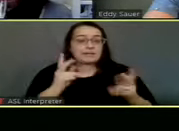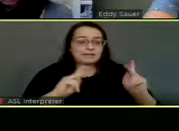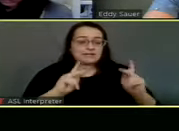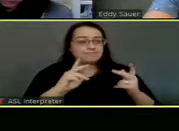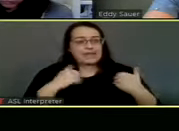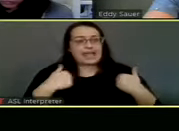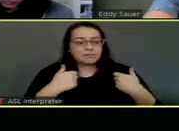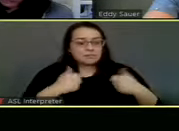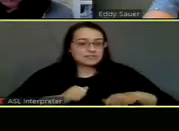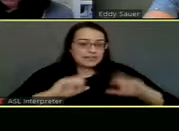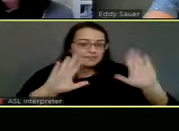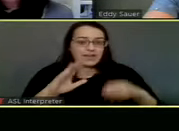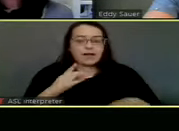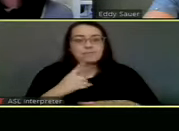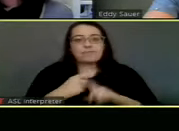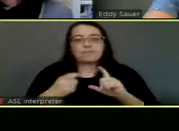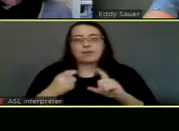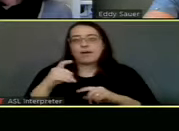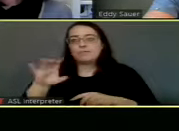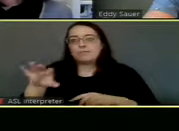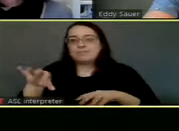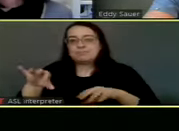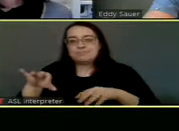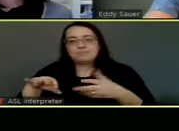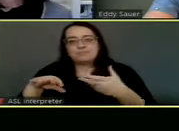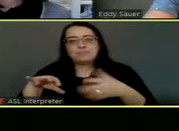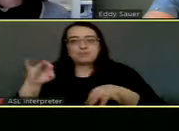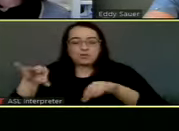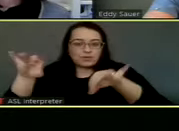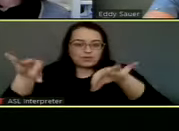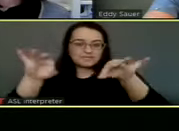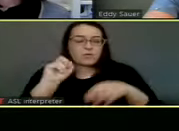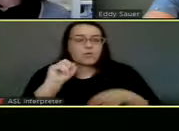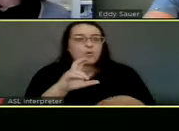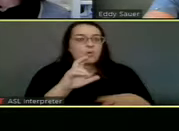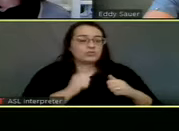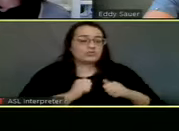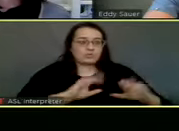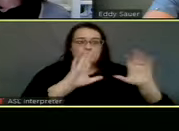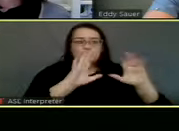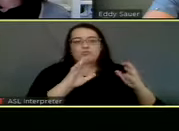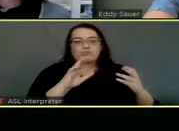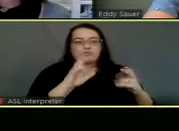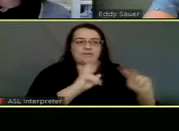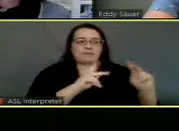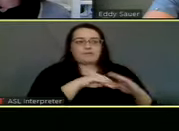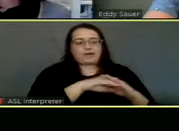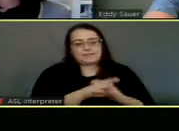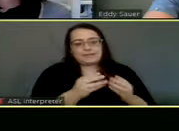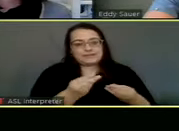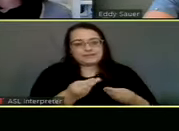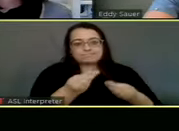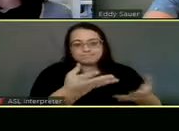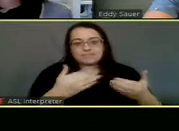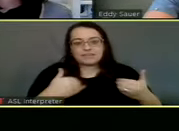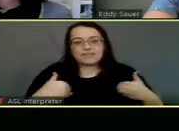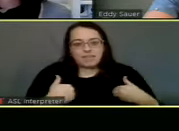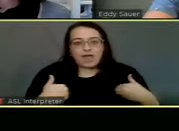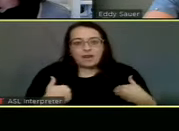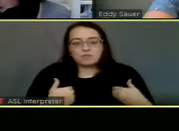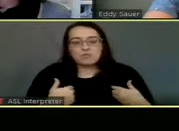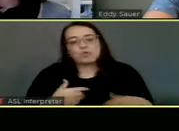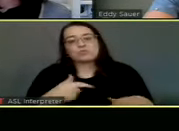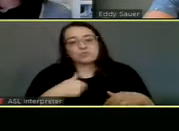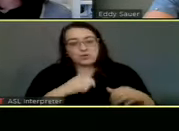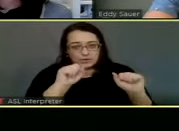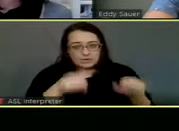it surrenders that we get from out in the field or surrenders that we get at our public access office there at the shelter. So we